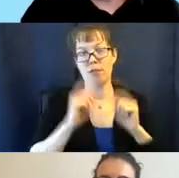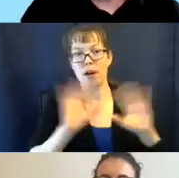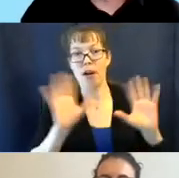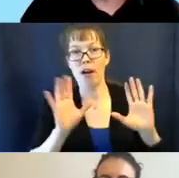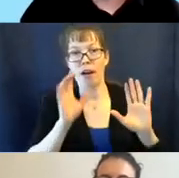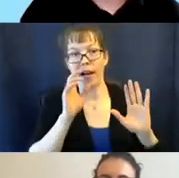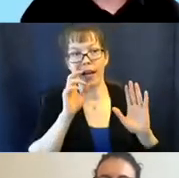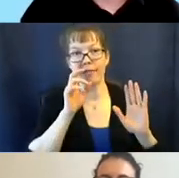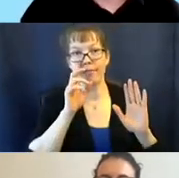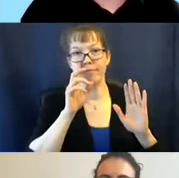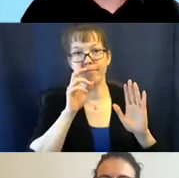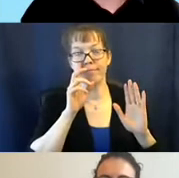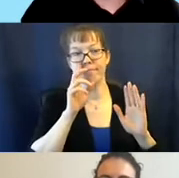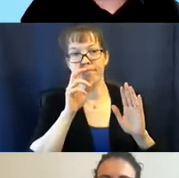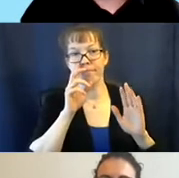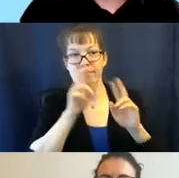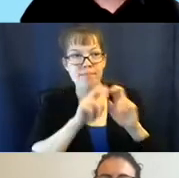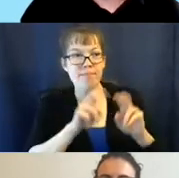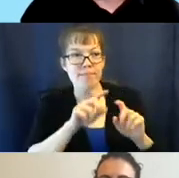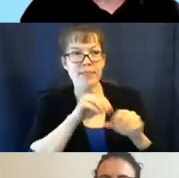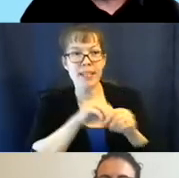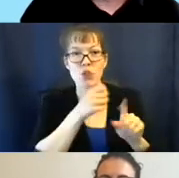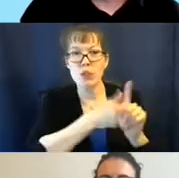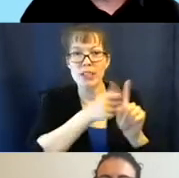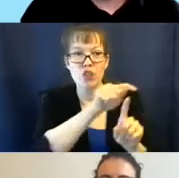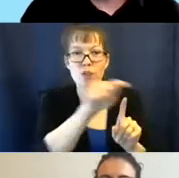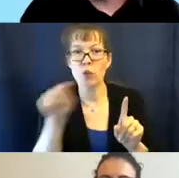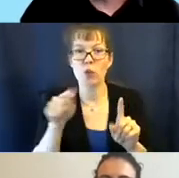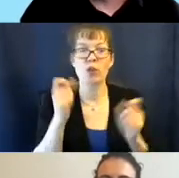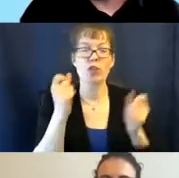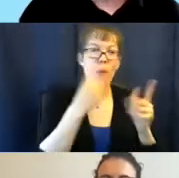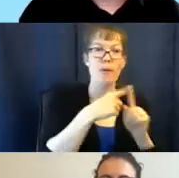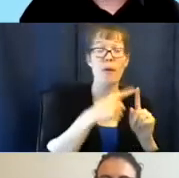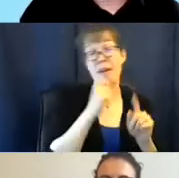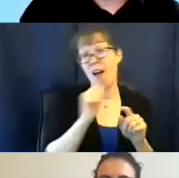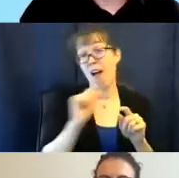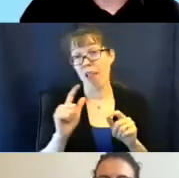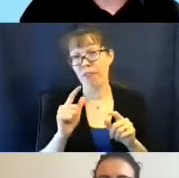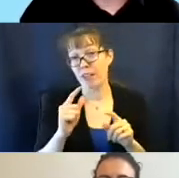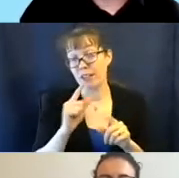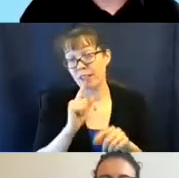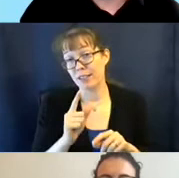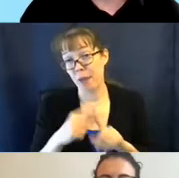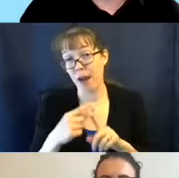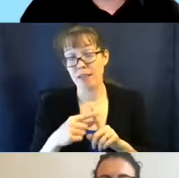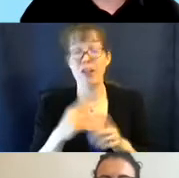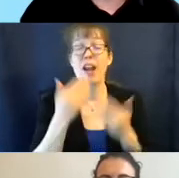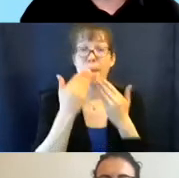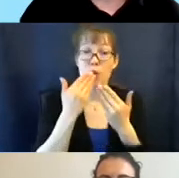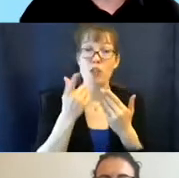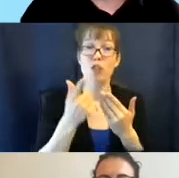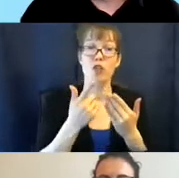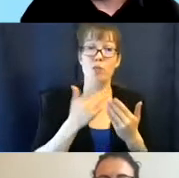peek inside. Um, it's, it's so much of it's positive, but not all of it. Um, and I, I really appreciate that you